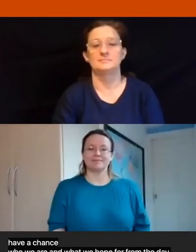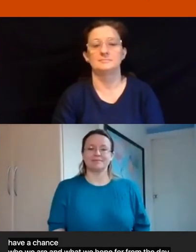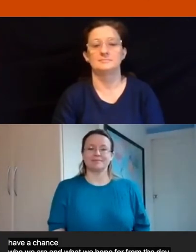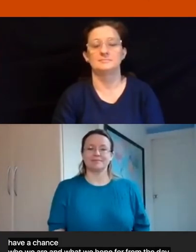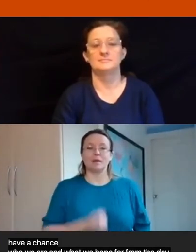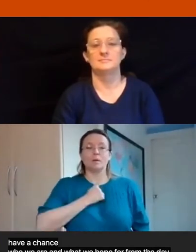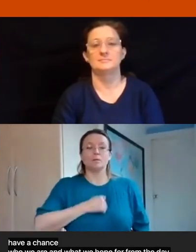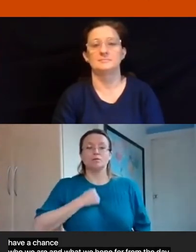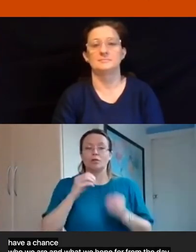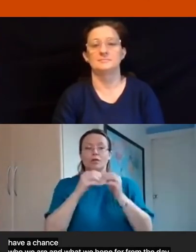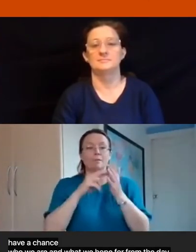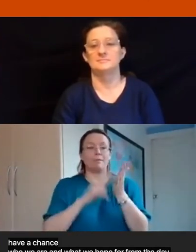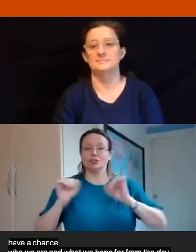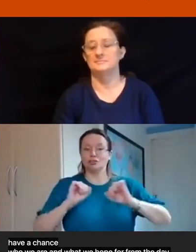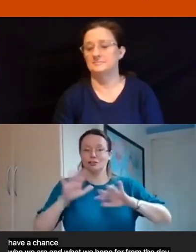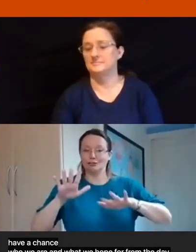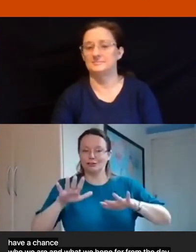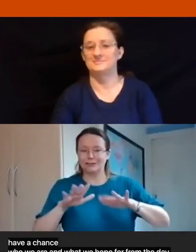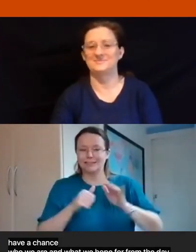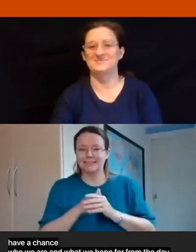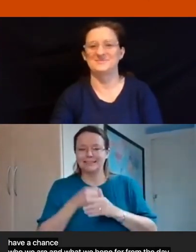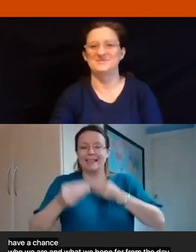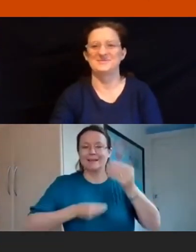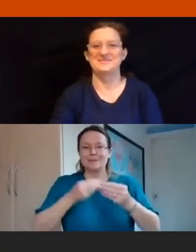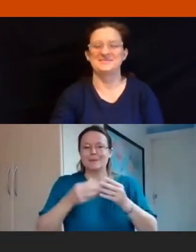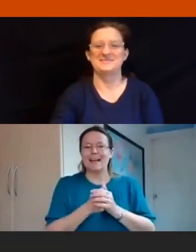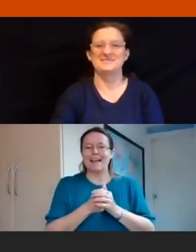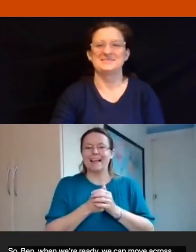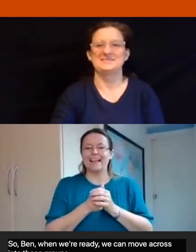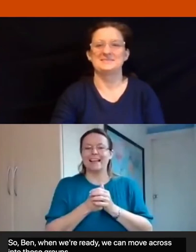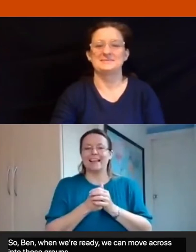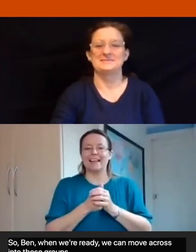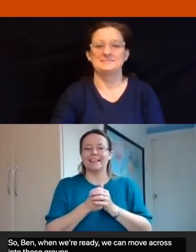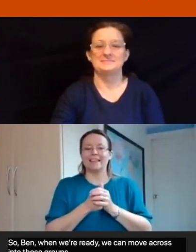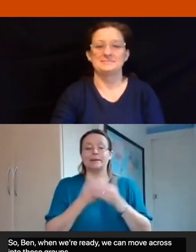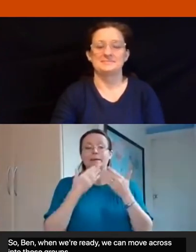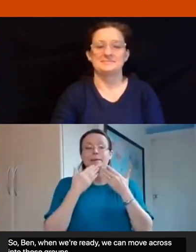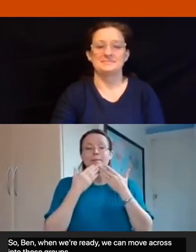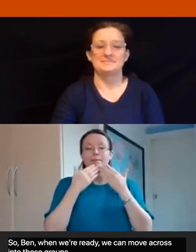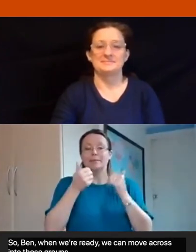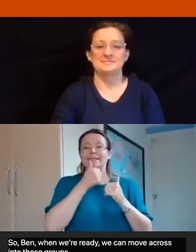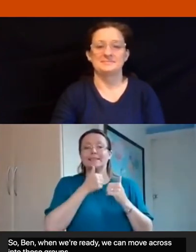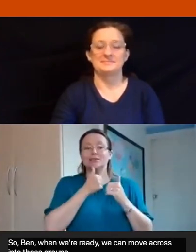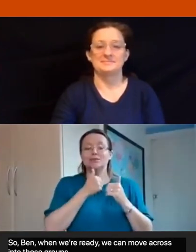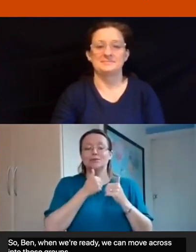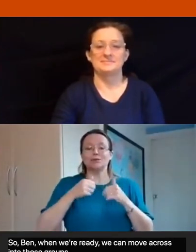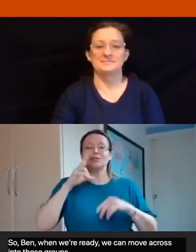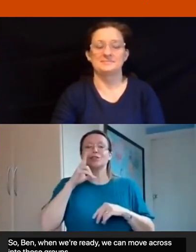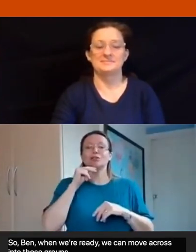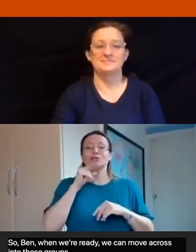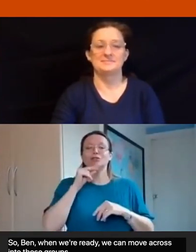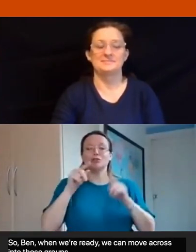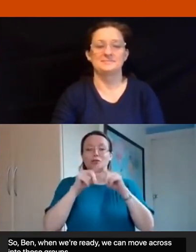oh it's where where you're from if